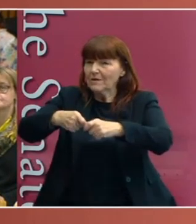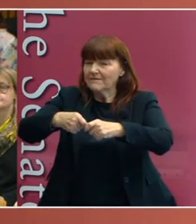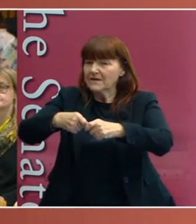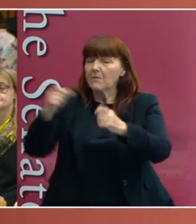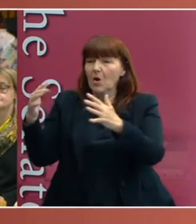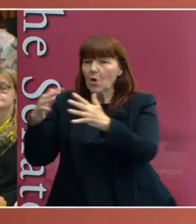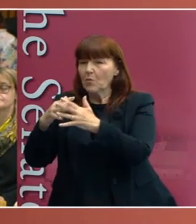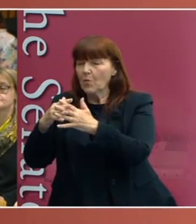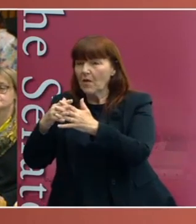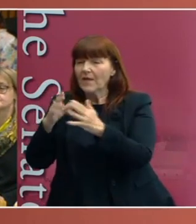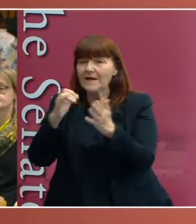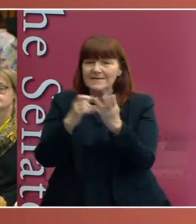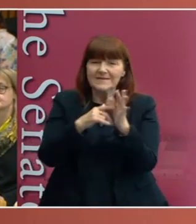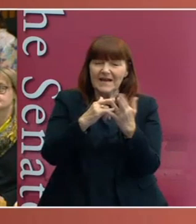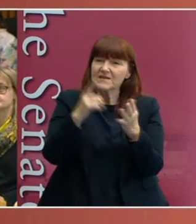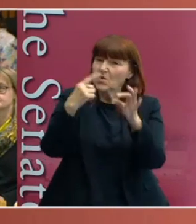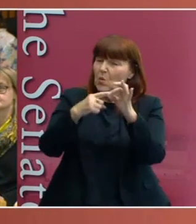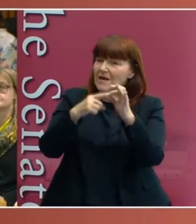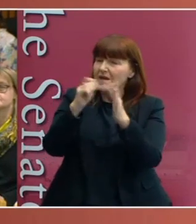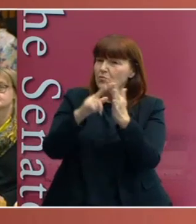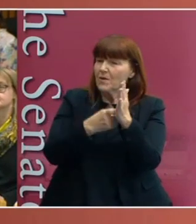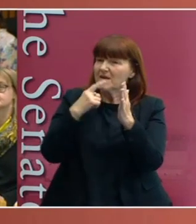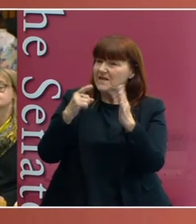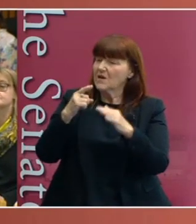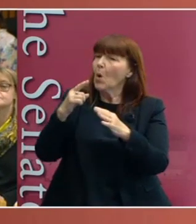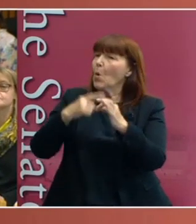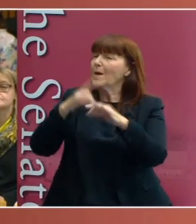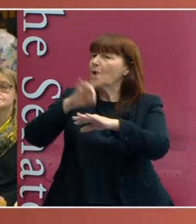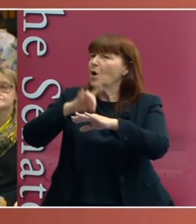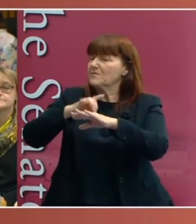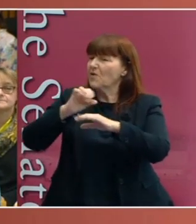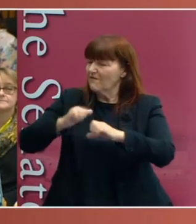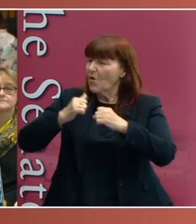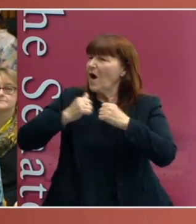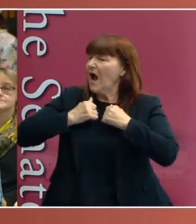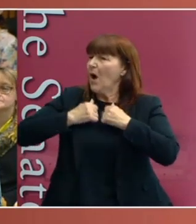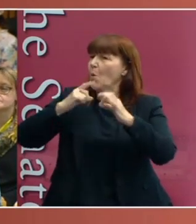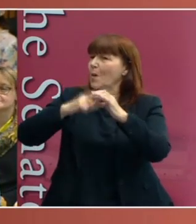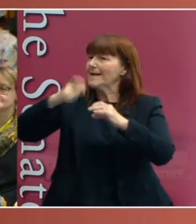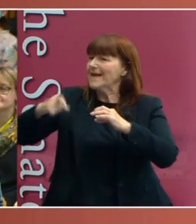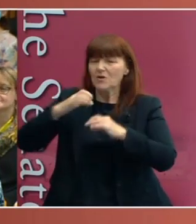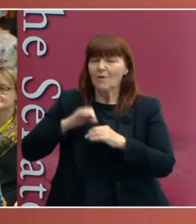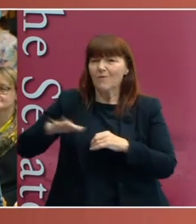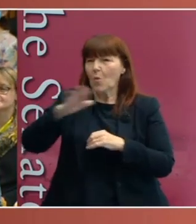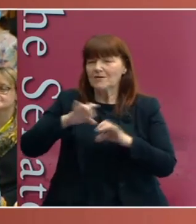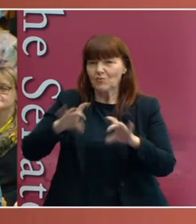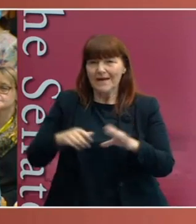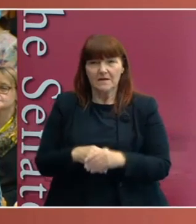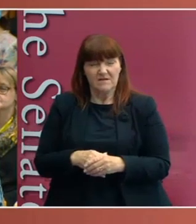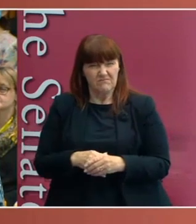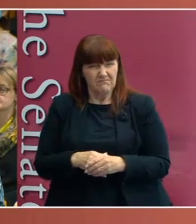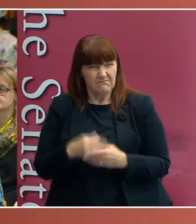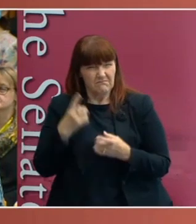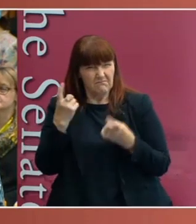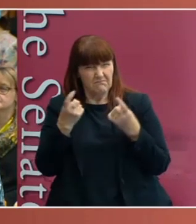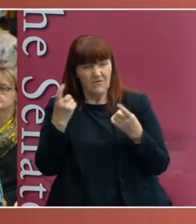stage, the Queensland Premier turned around and said, well, Queensland hospitals are for Queenslanders and not Australians. I was wondering if that was legal